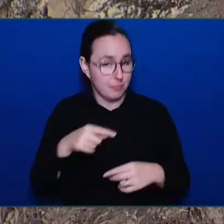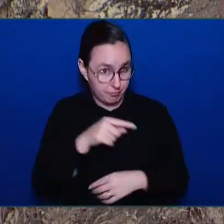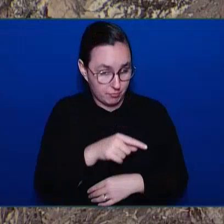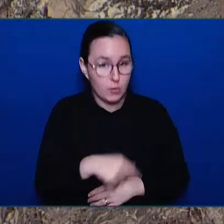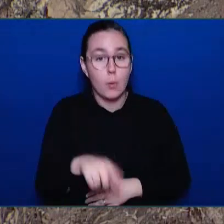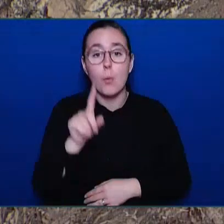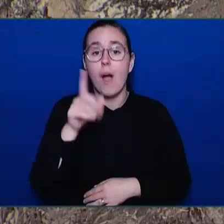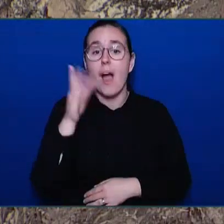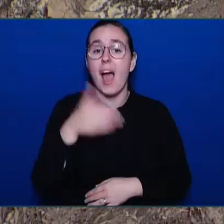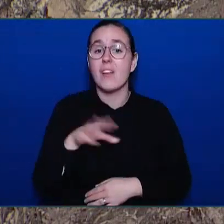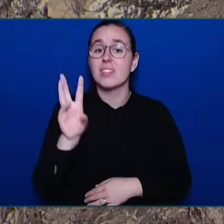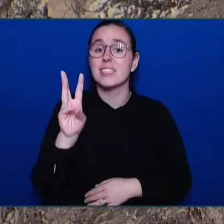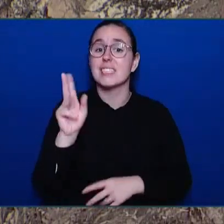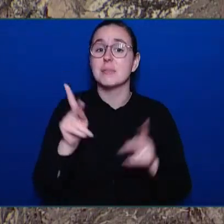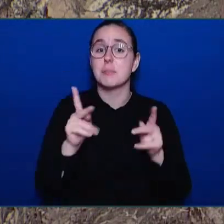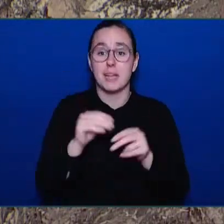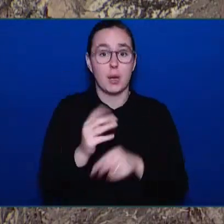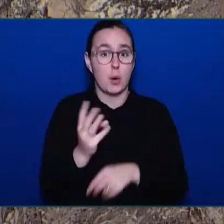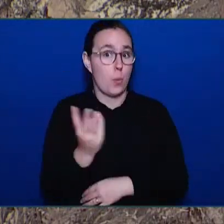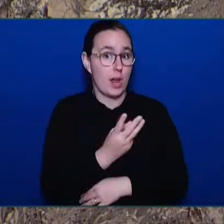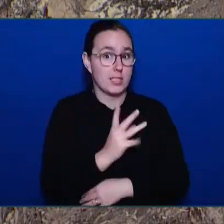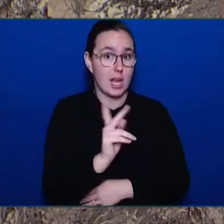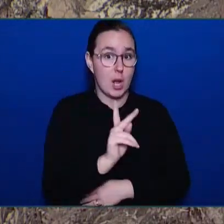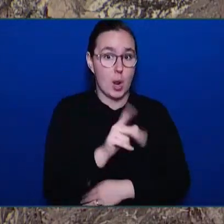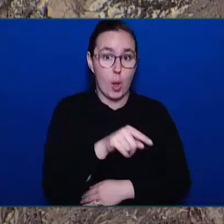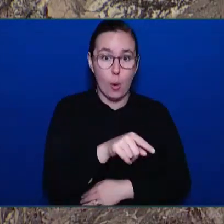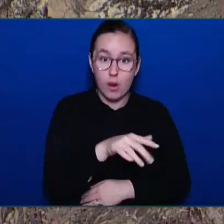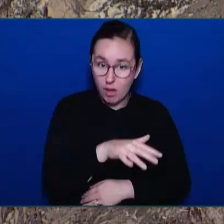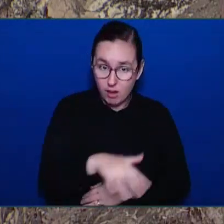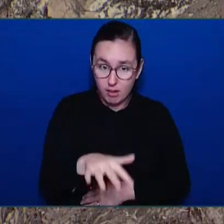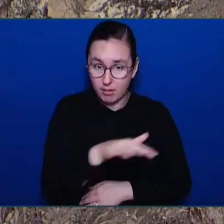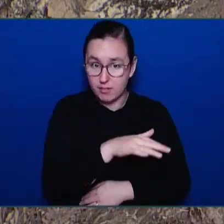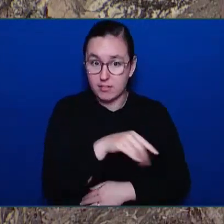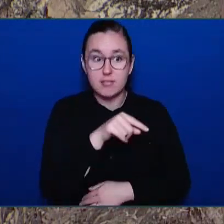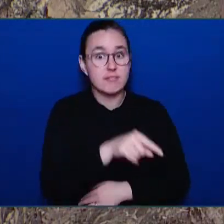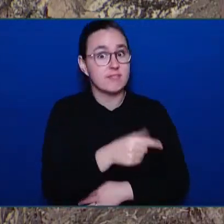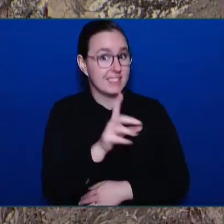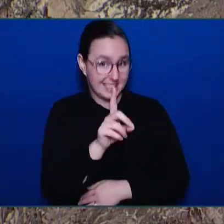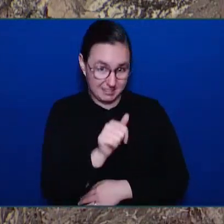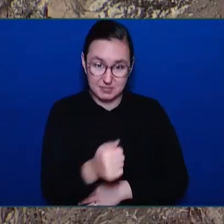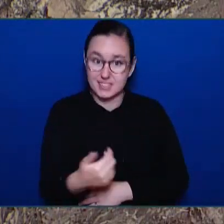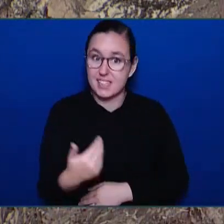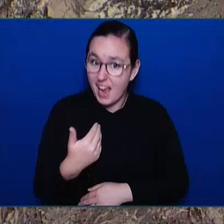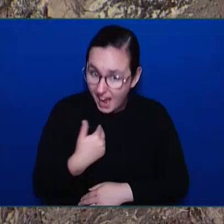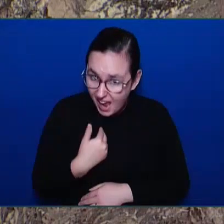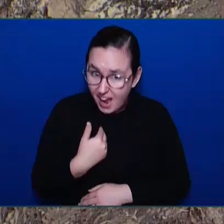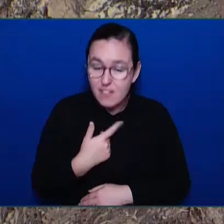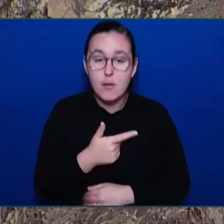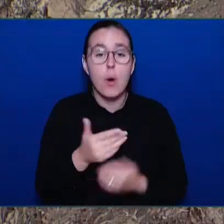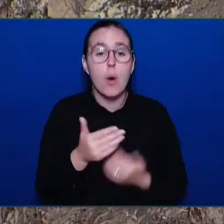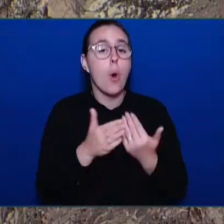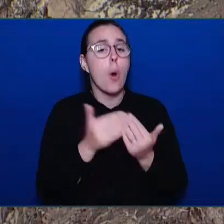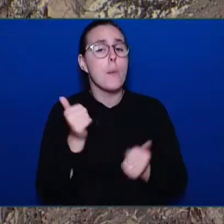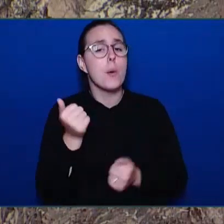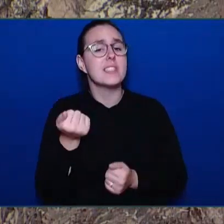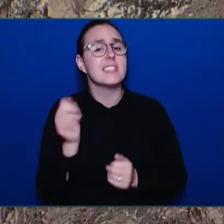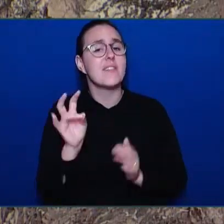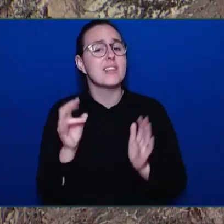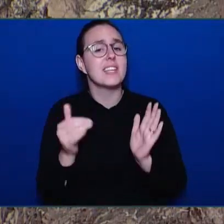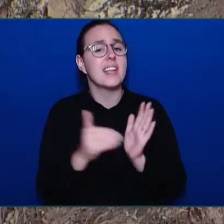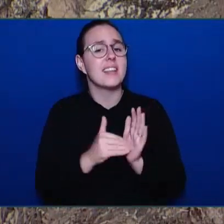friends of people with disabilities. There are close to 17,000 affected by the lack of fully inclusive playgrounds.